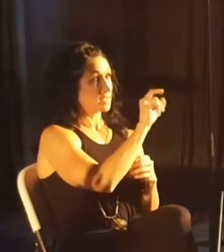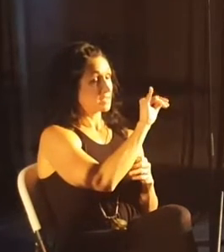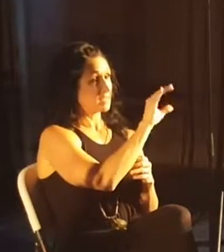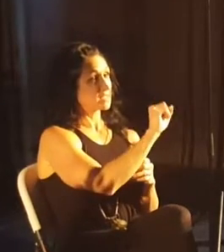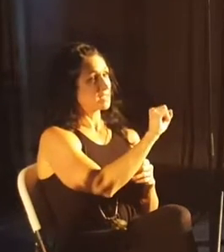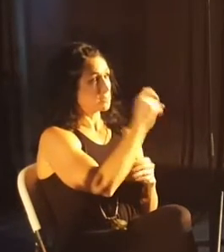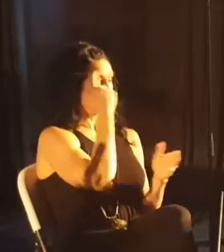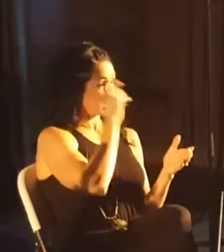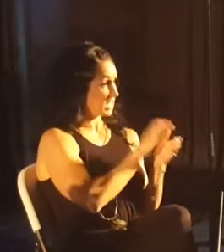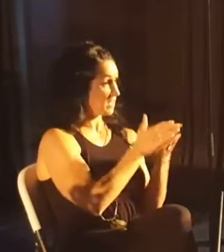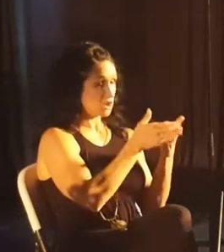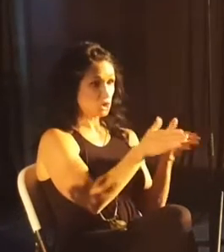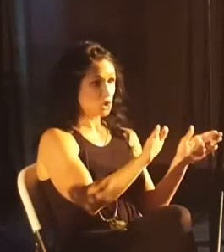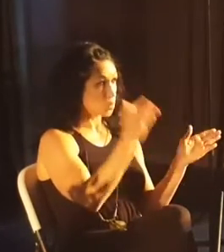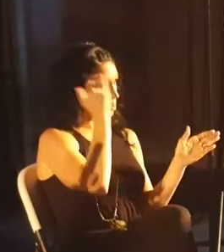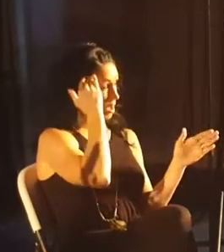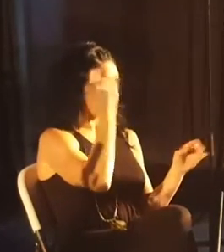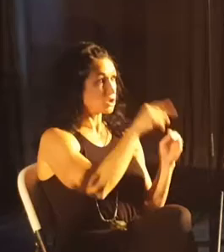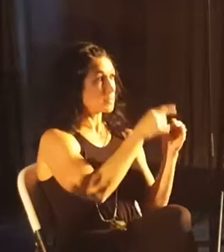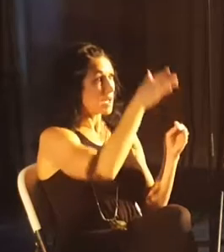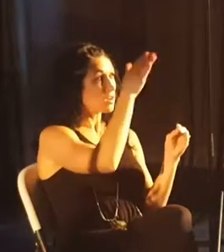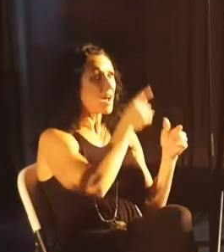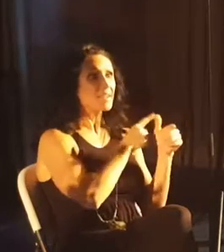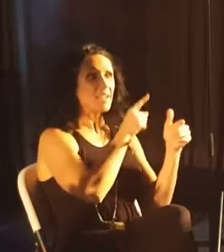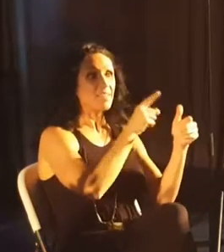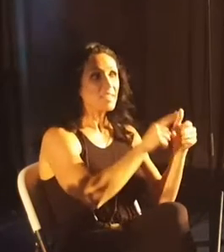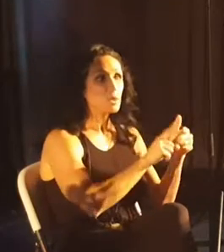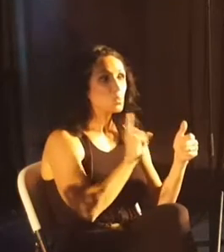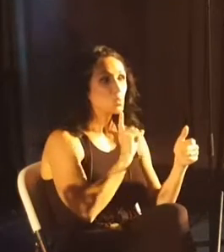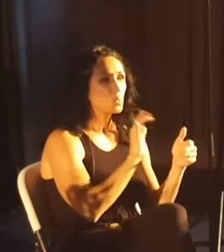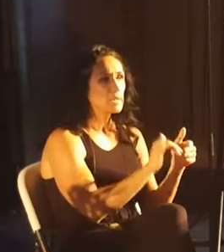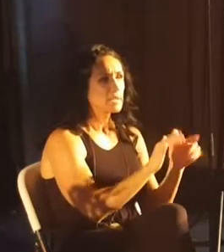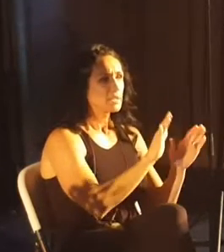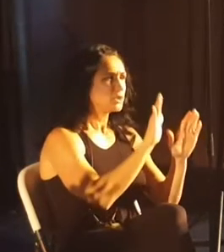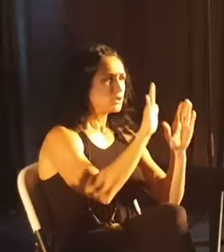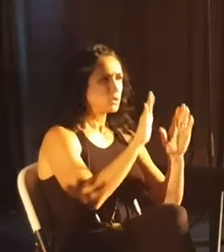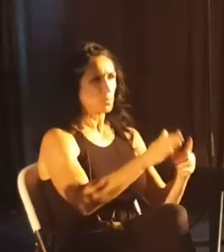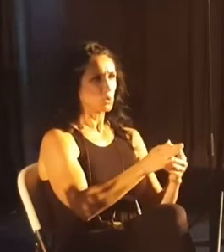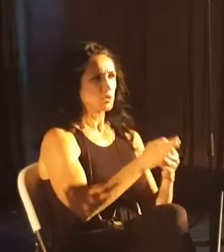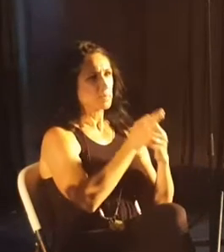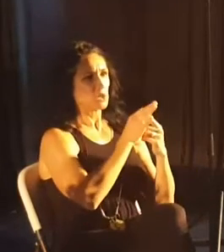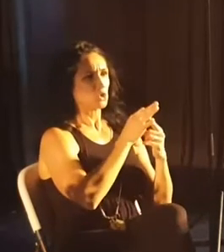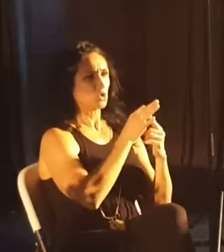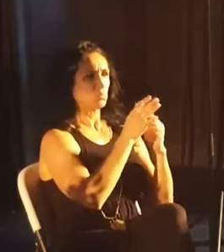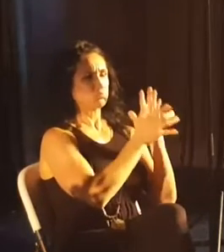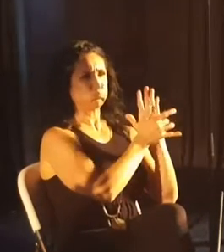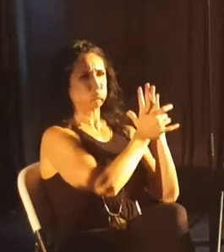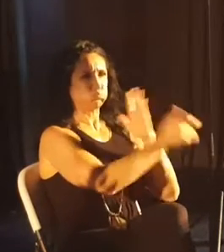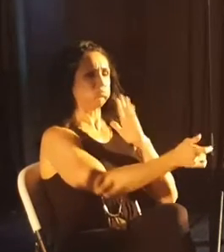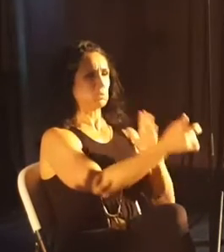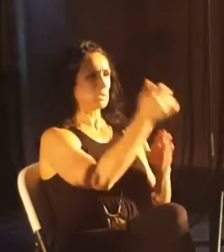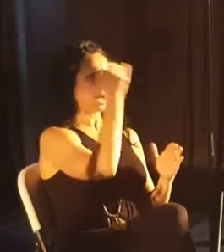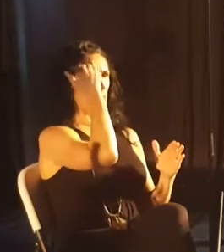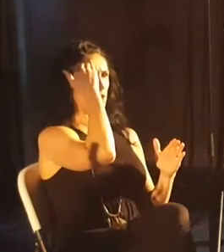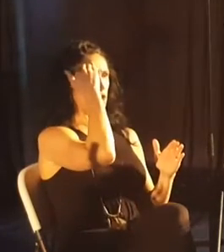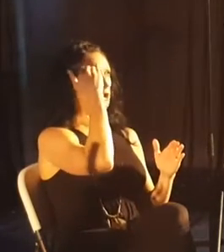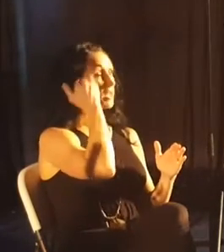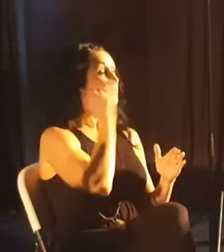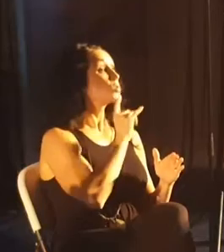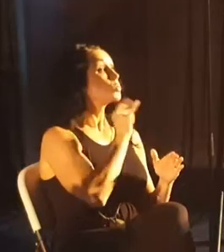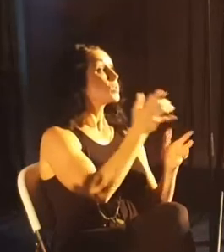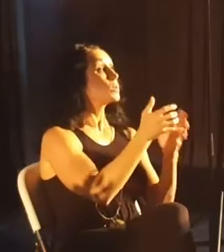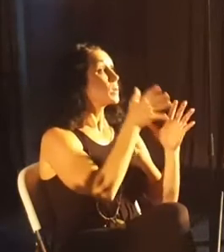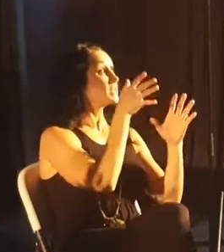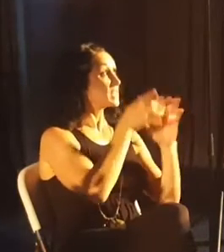general knowledge that everybody could have about God. But then there was some really super special knowledge. And if you, if you really wanted to